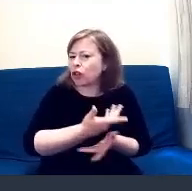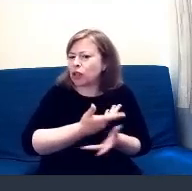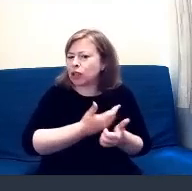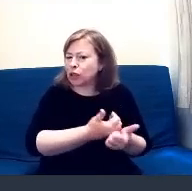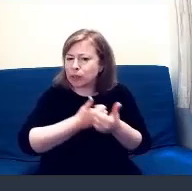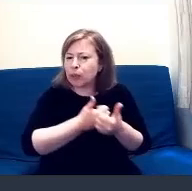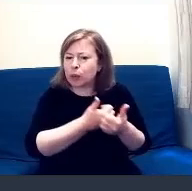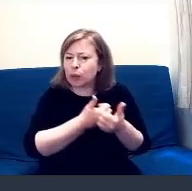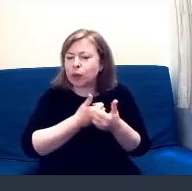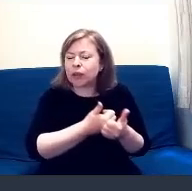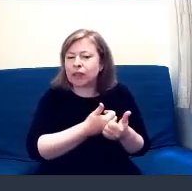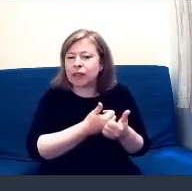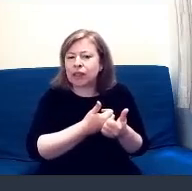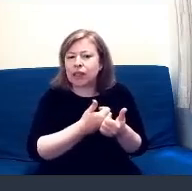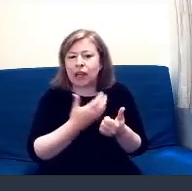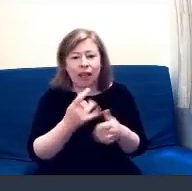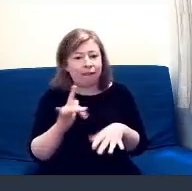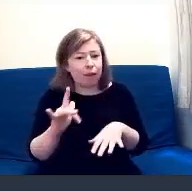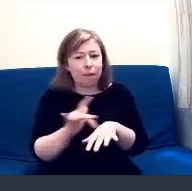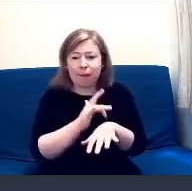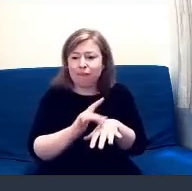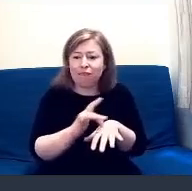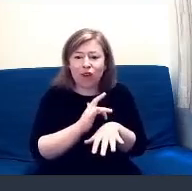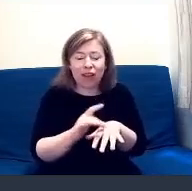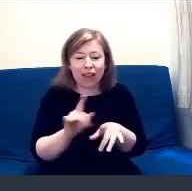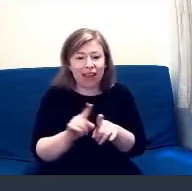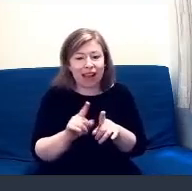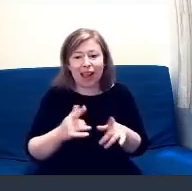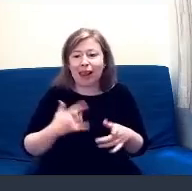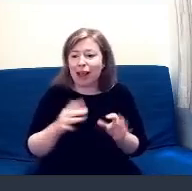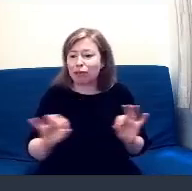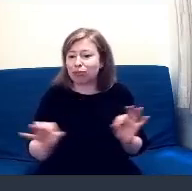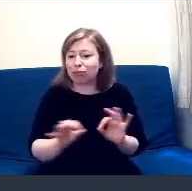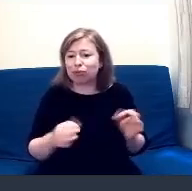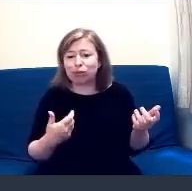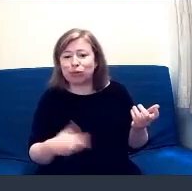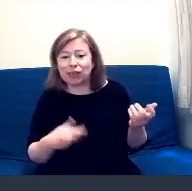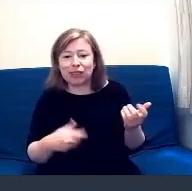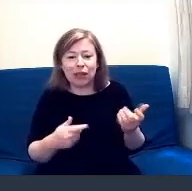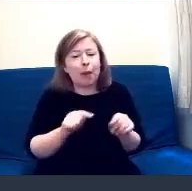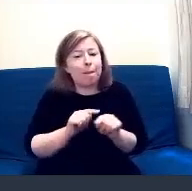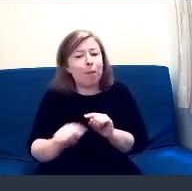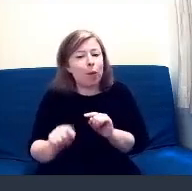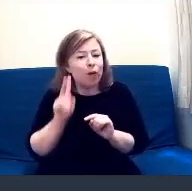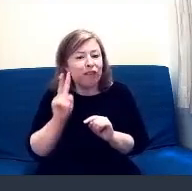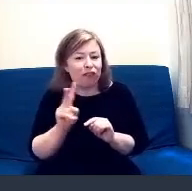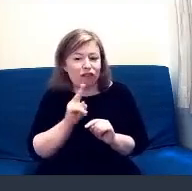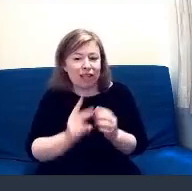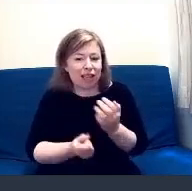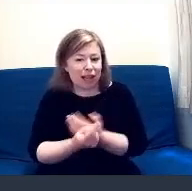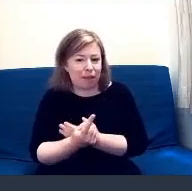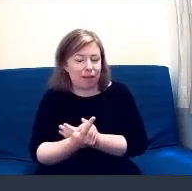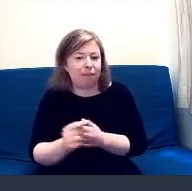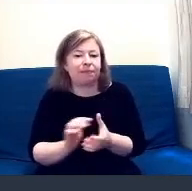performers and have a live music session most Fridays. And we've also